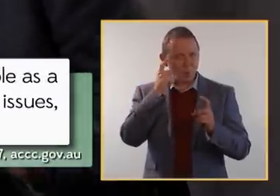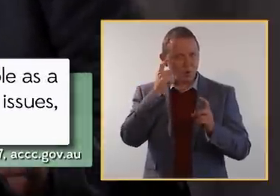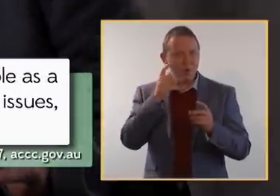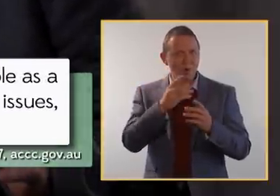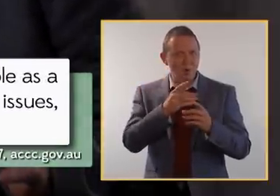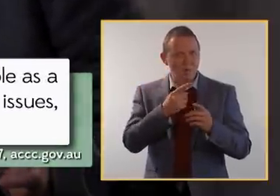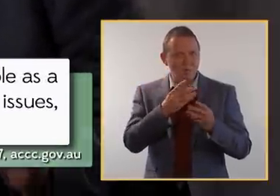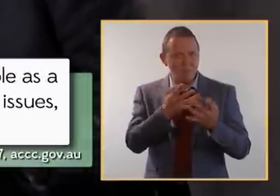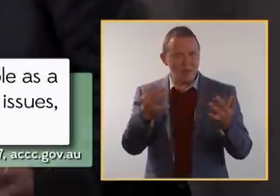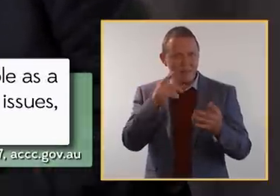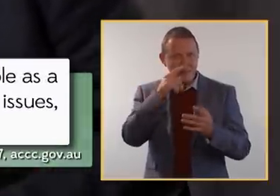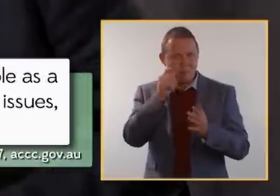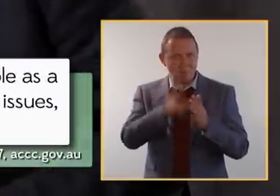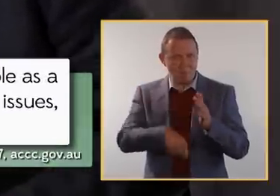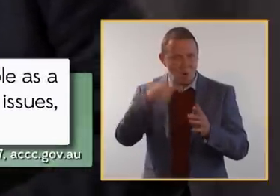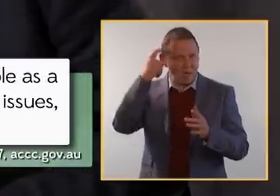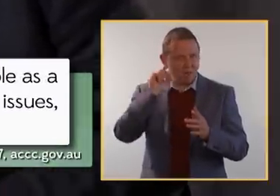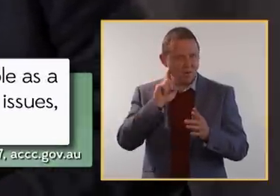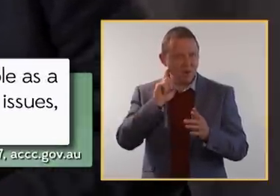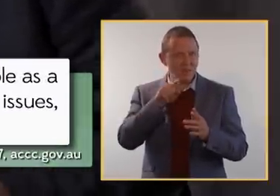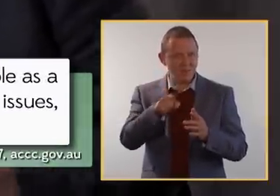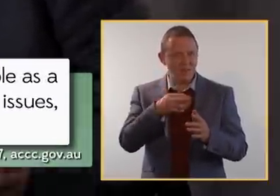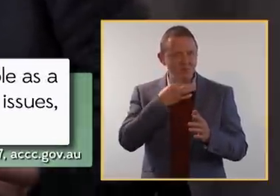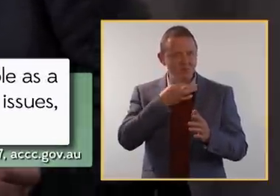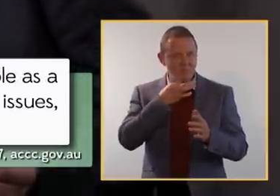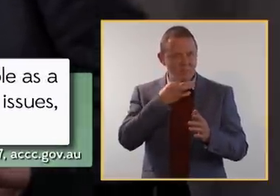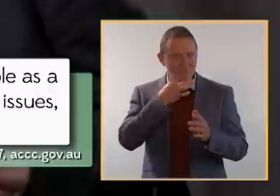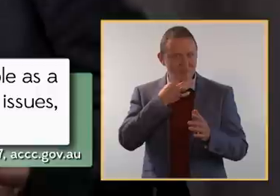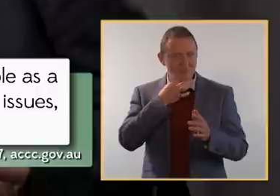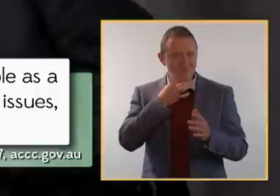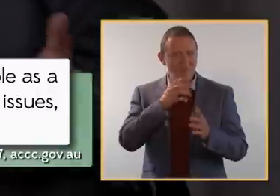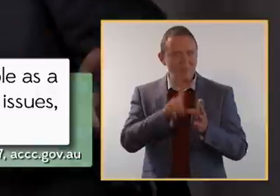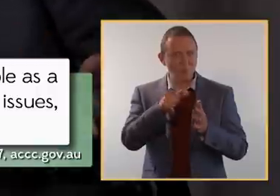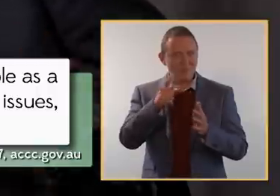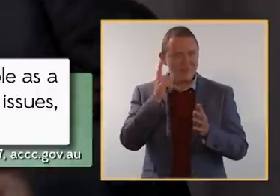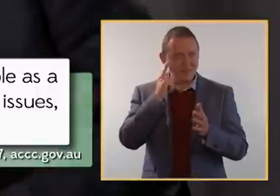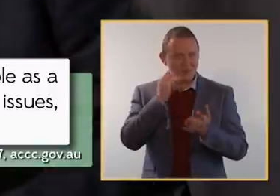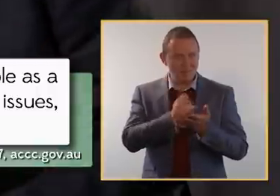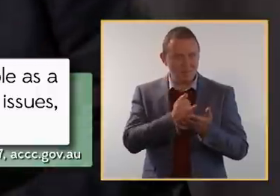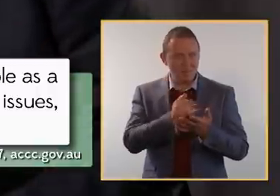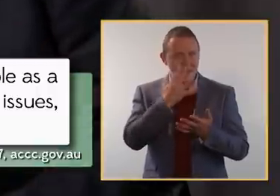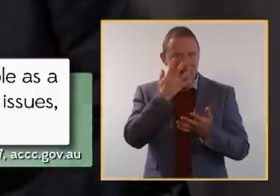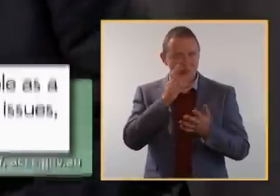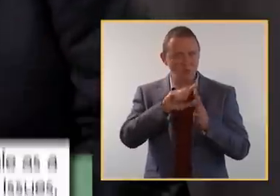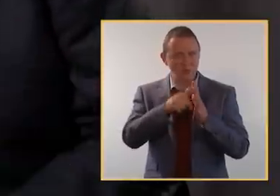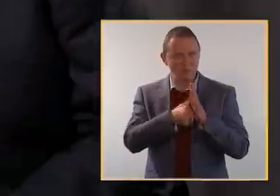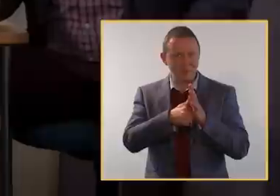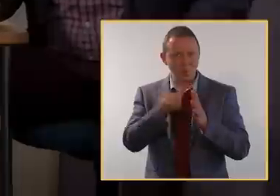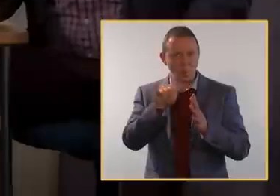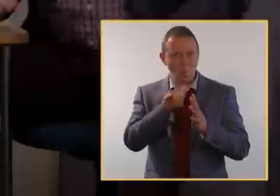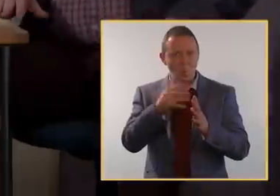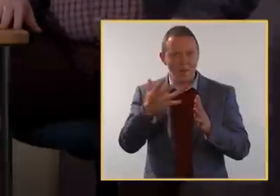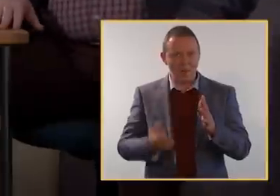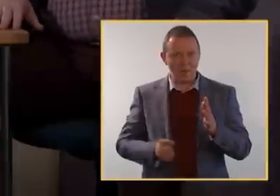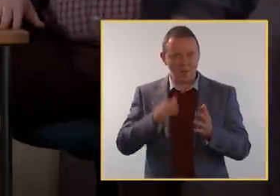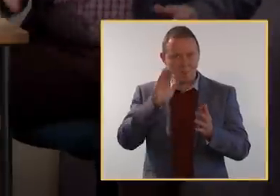the people buying hearing aids might be particularly vulnerable consumers because of their hearing impairment, age, disability or income level.